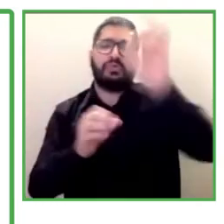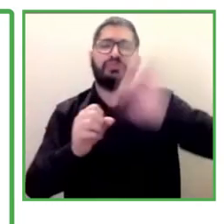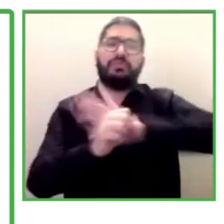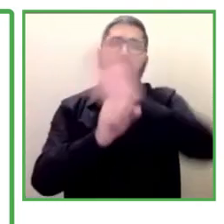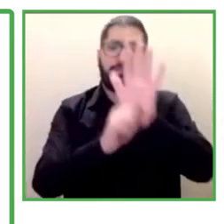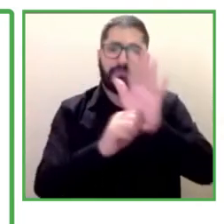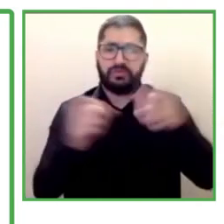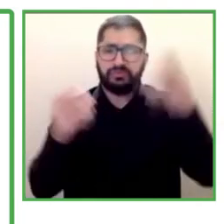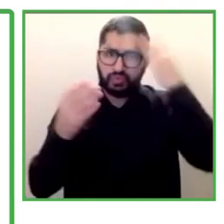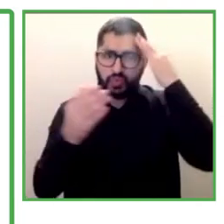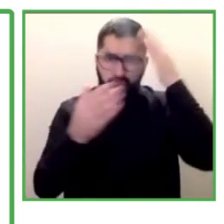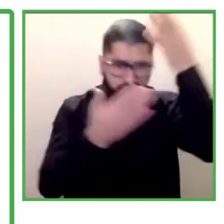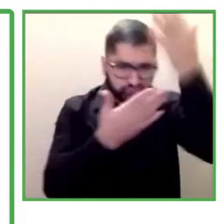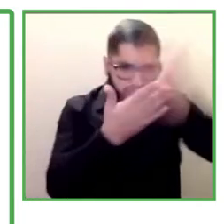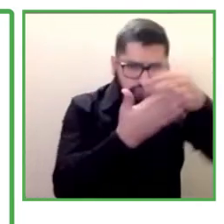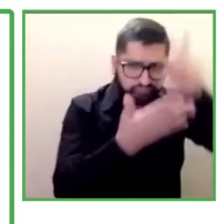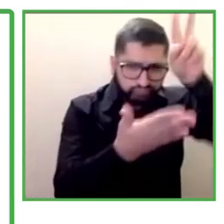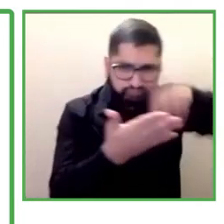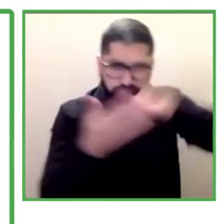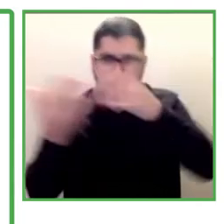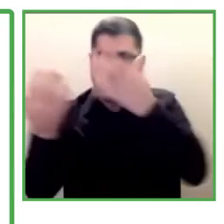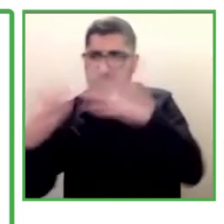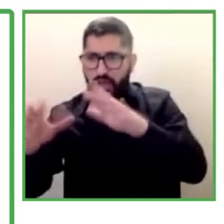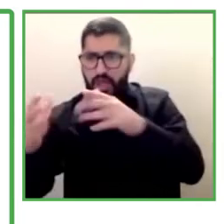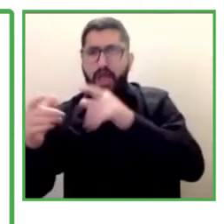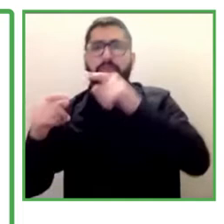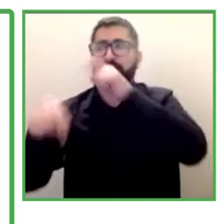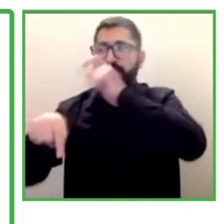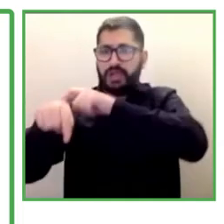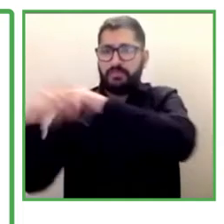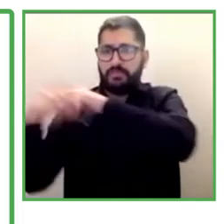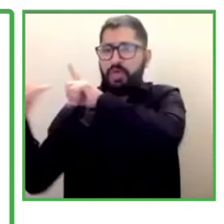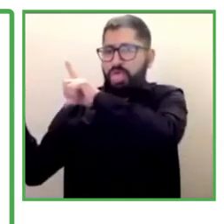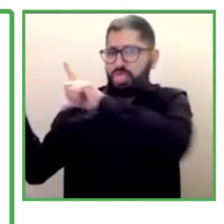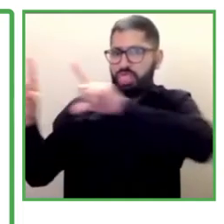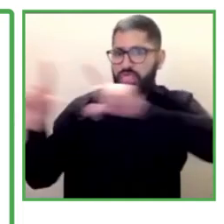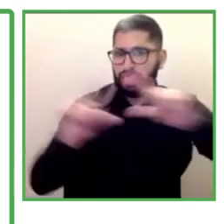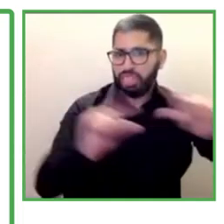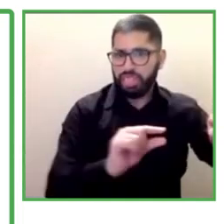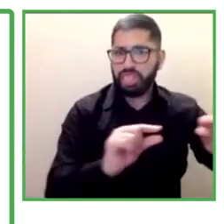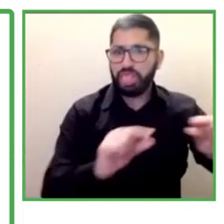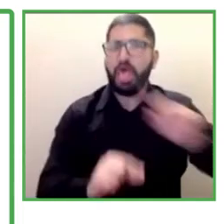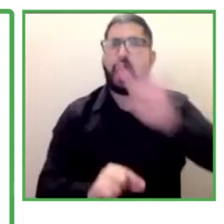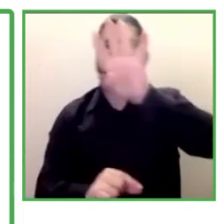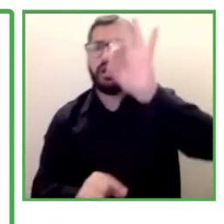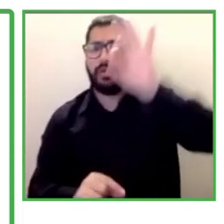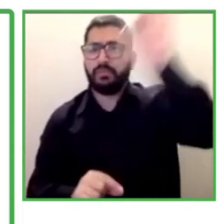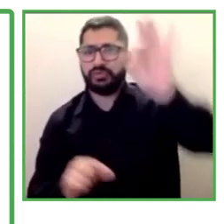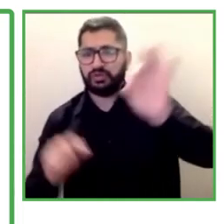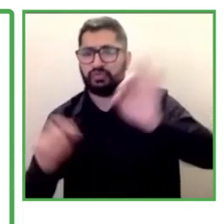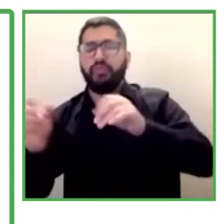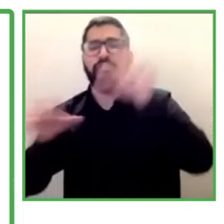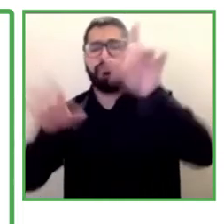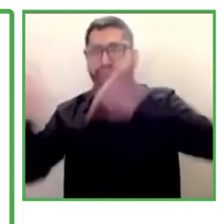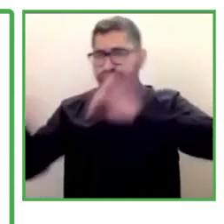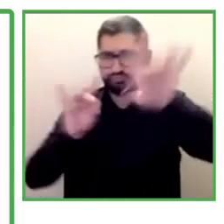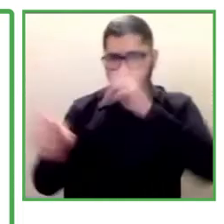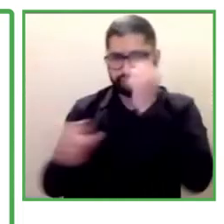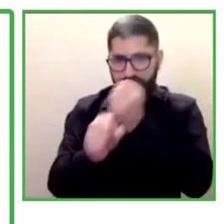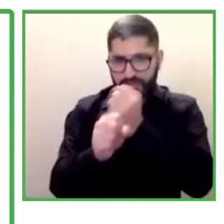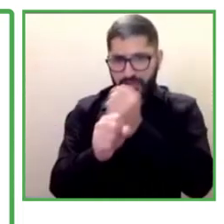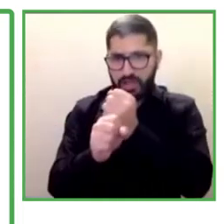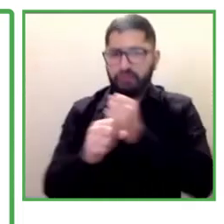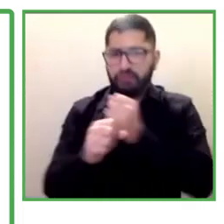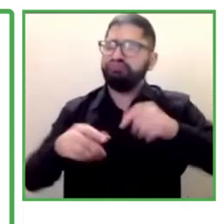that the hirings have been reduced to 30% of the people that need to comply with